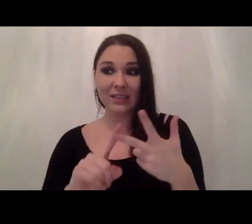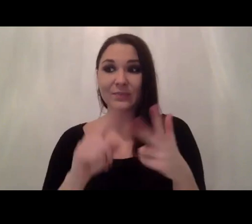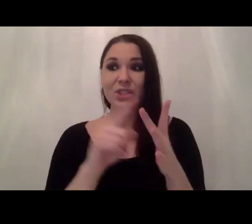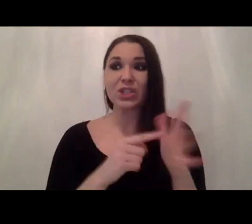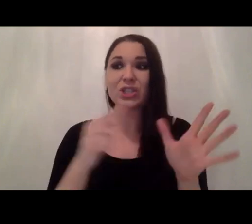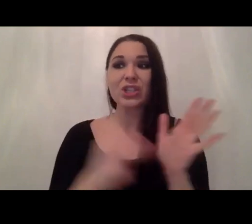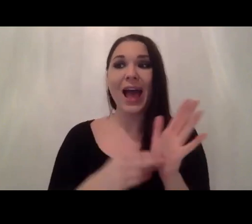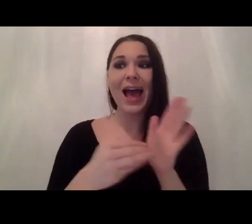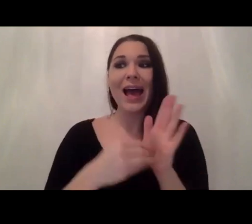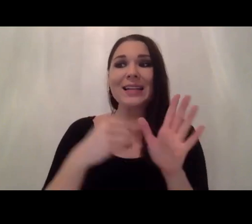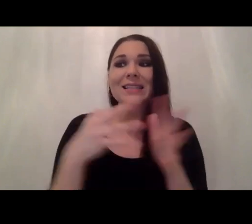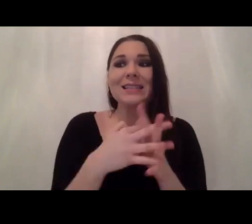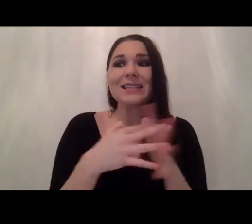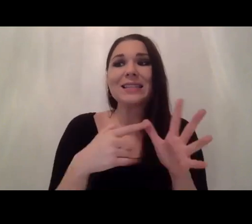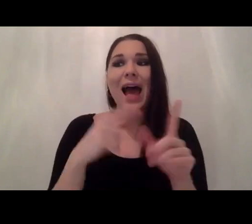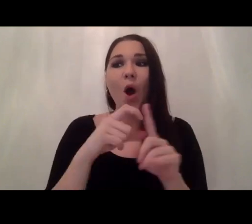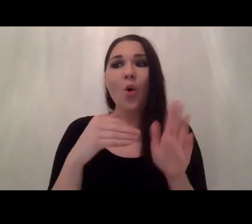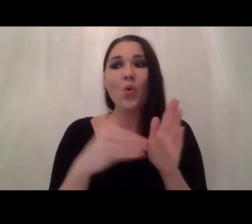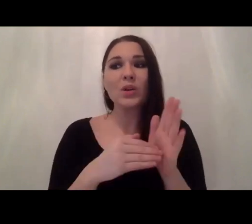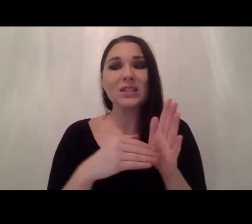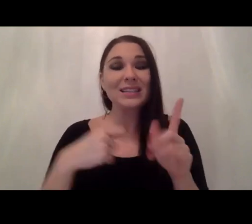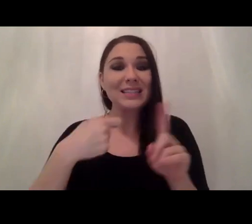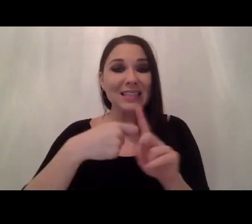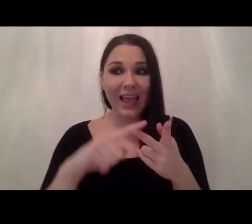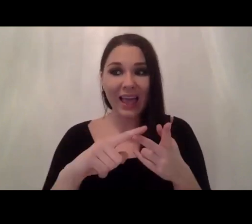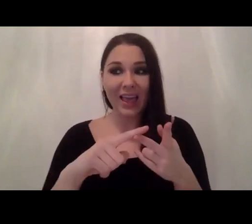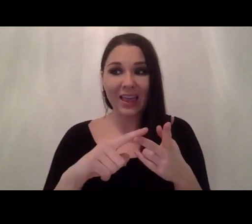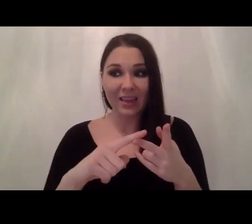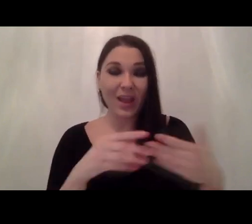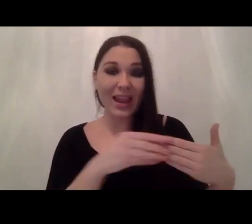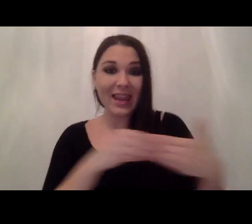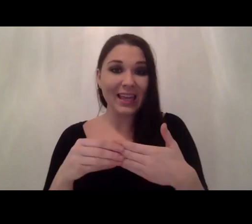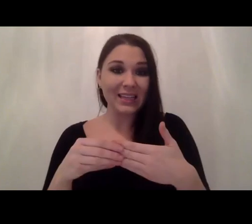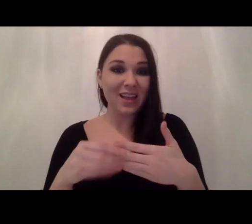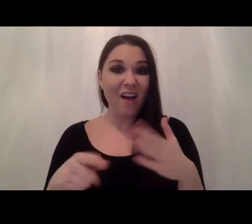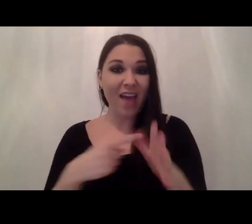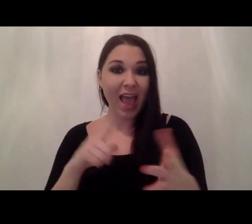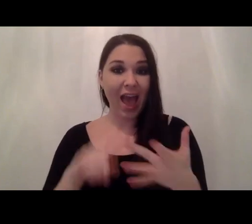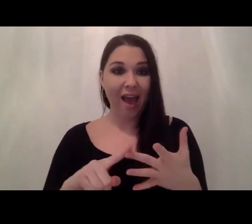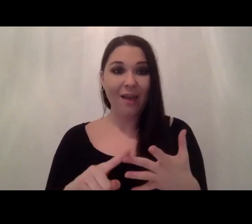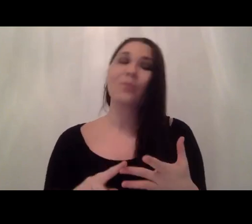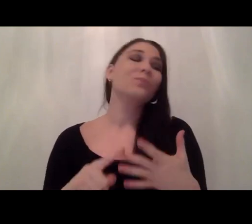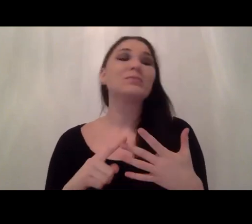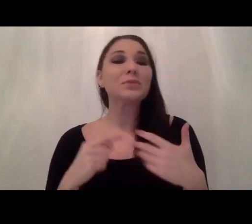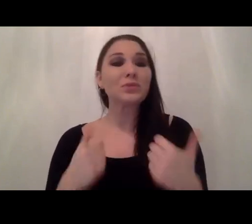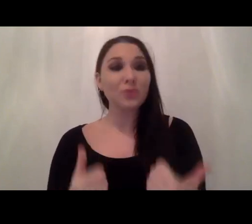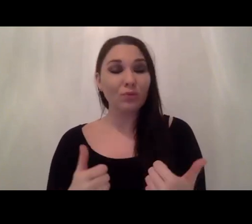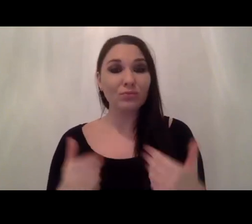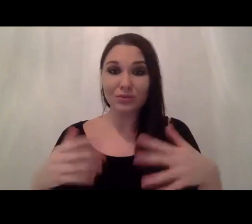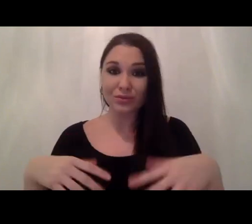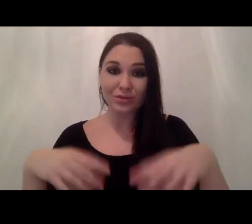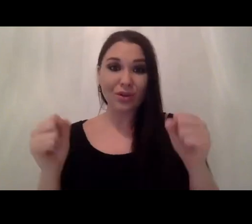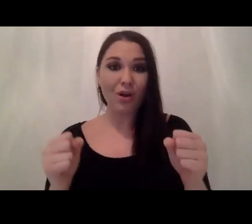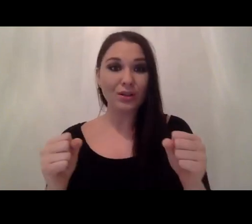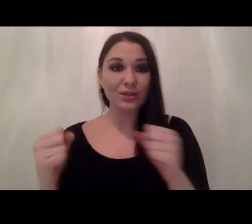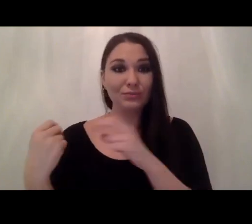evaluating and scoping AI projects. without any further delay I'd like to allow Rodrigo to take it over from